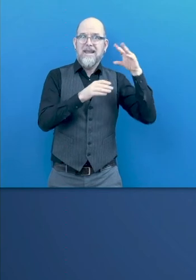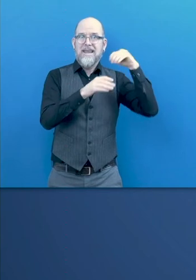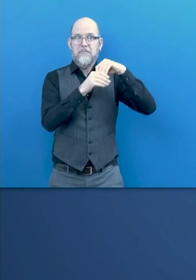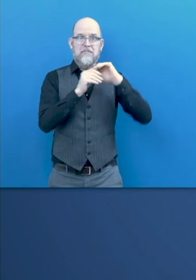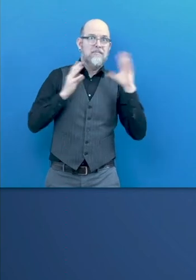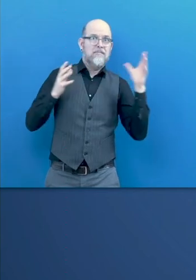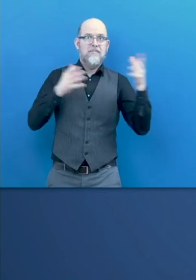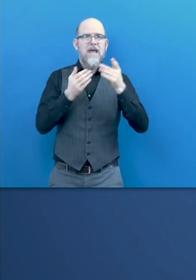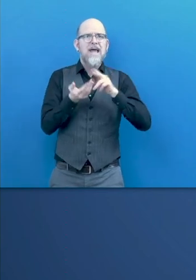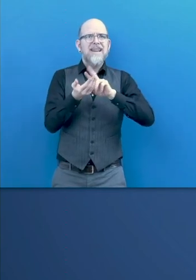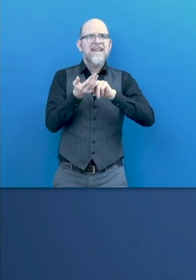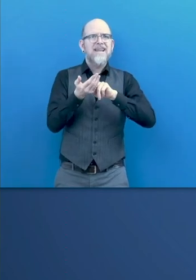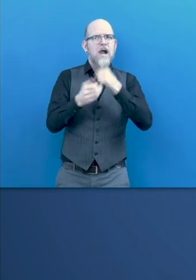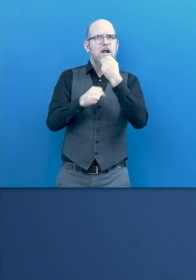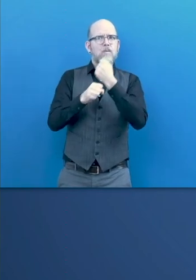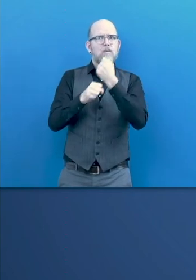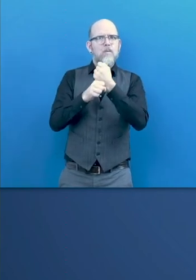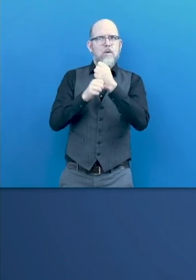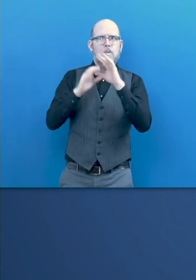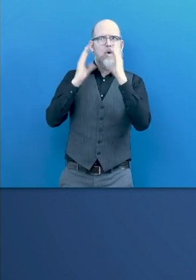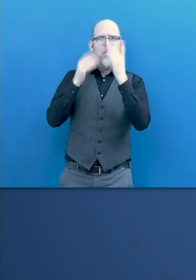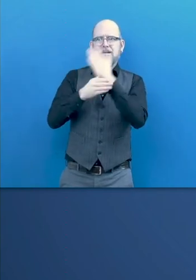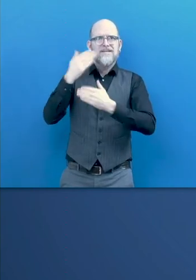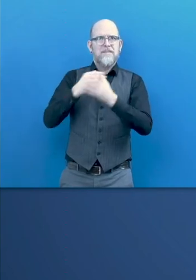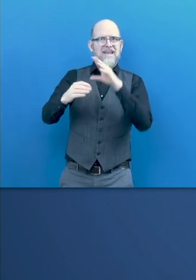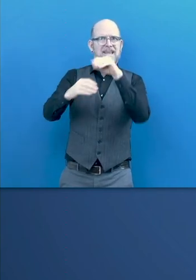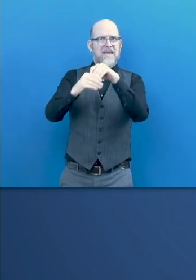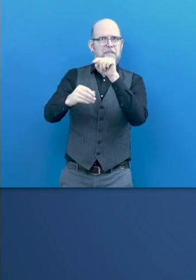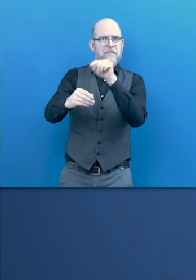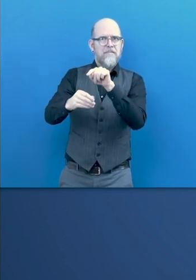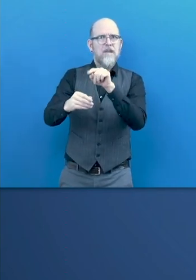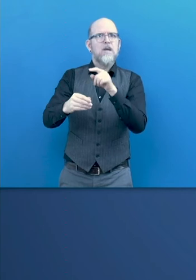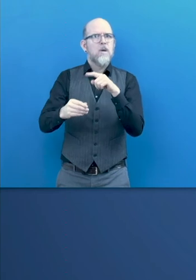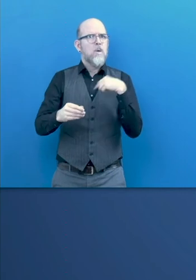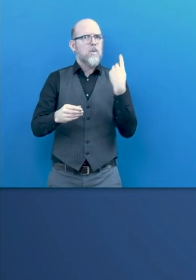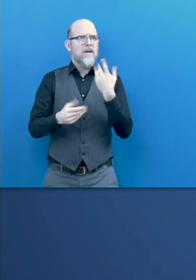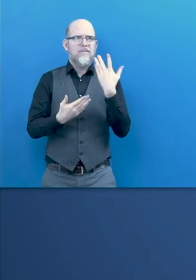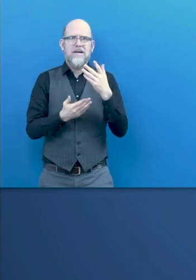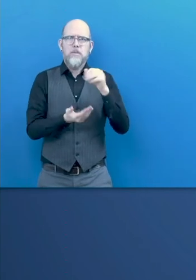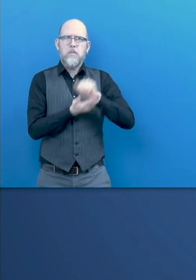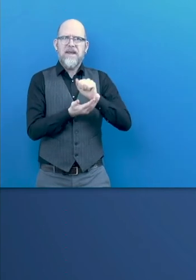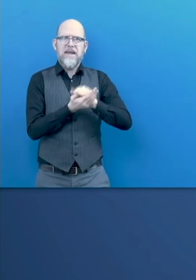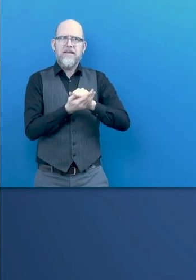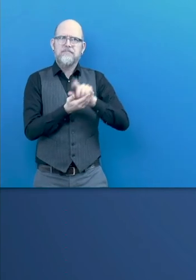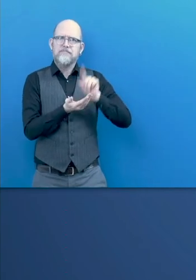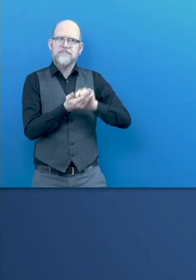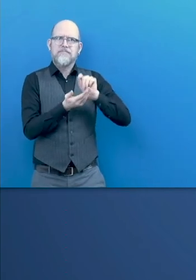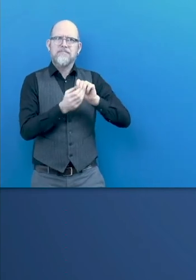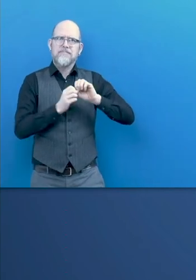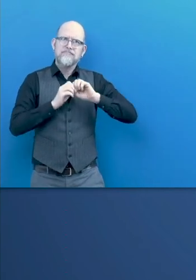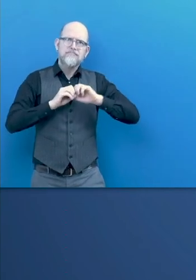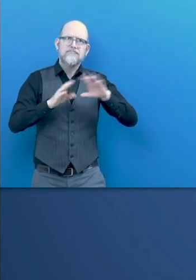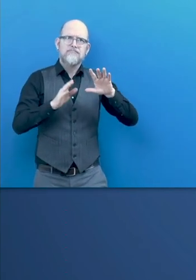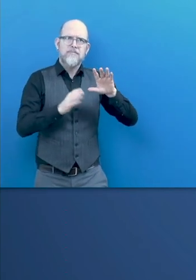publication builds on another joint report by ILO, Fundación ONCE and the ILO Global Business and Disability Network,